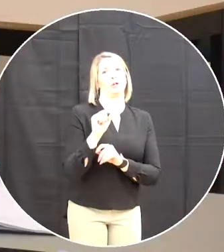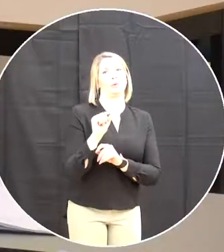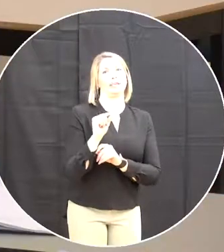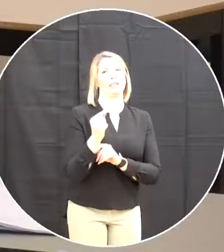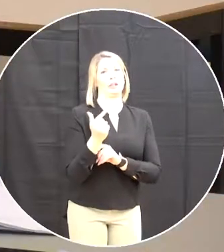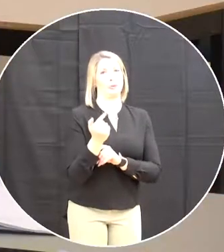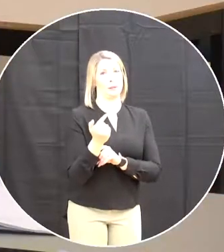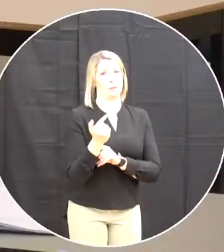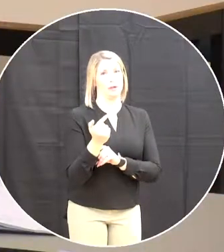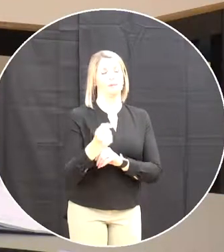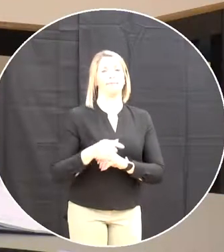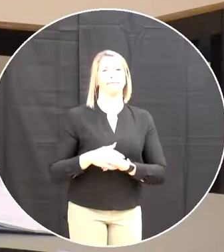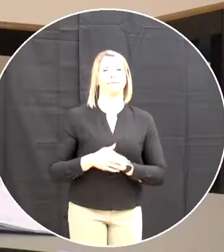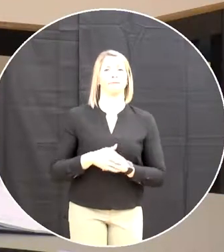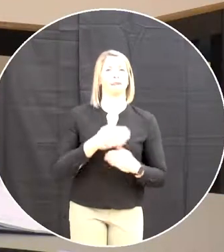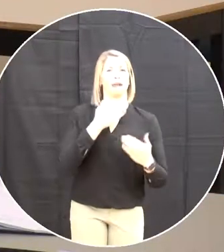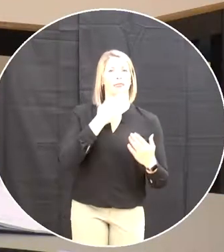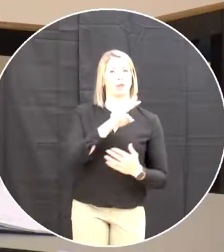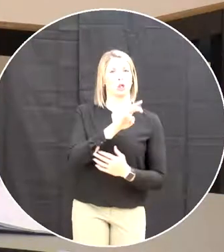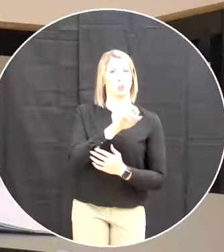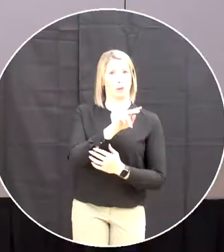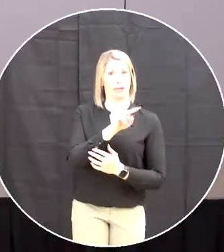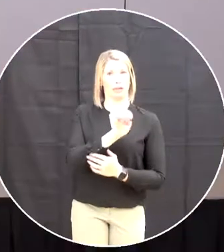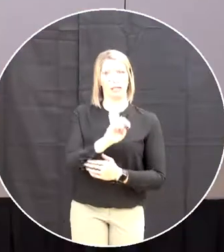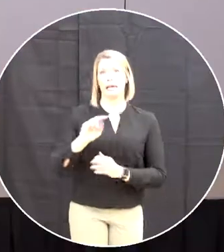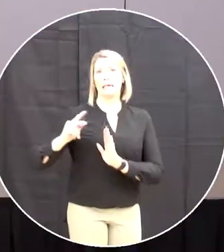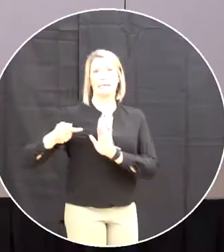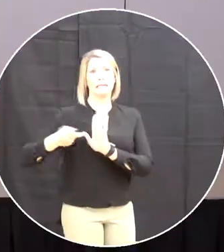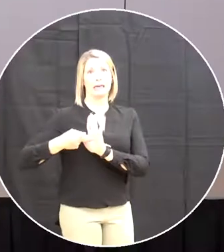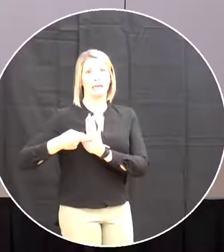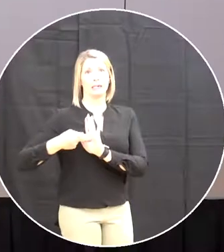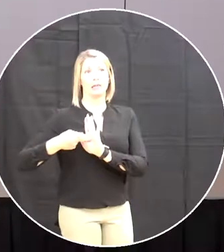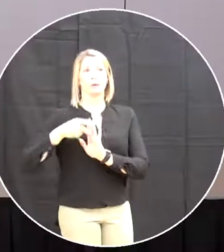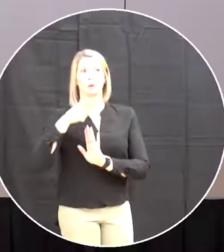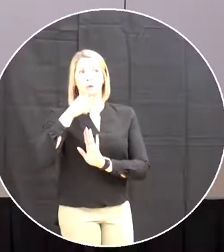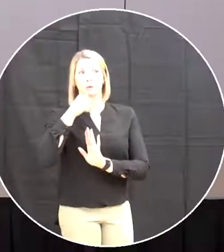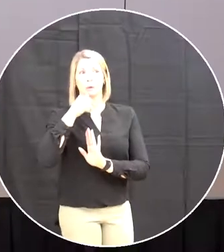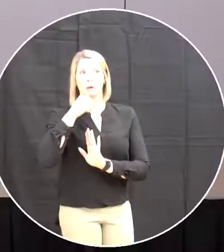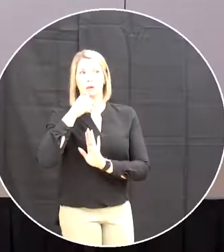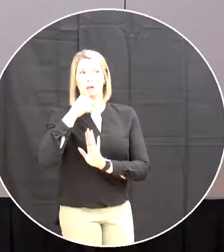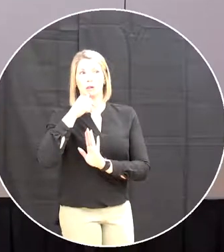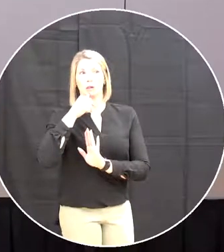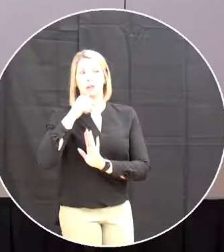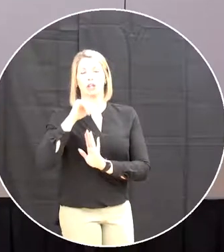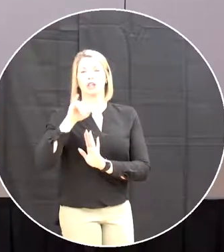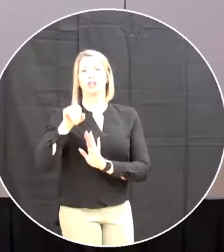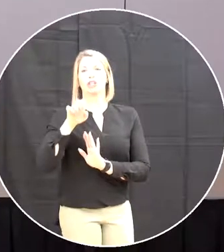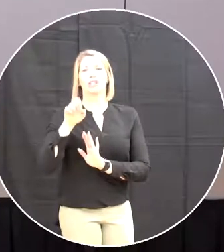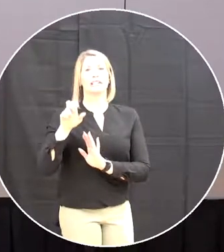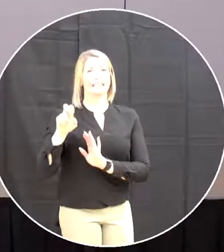thank you Wayne can I get a seconder for that motion seconded by Gene